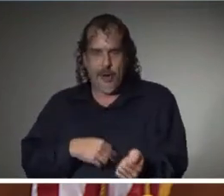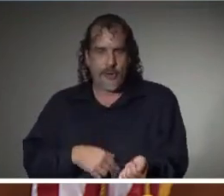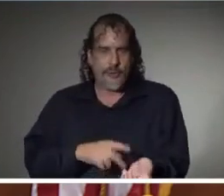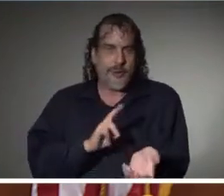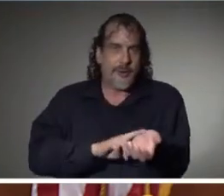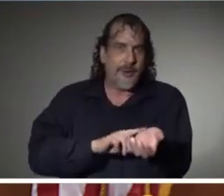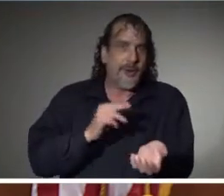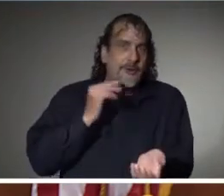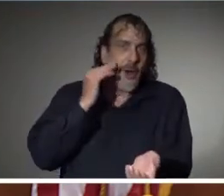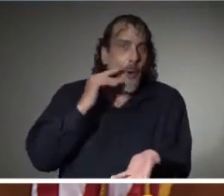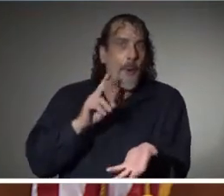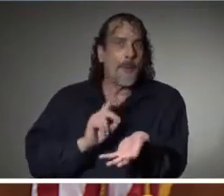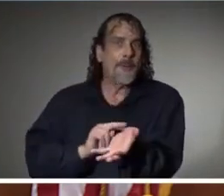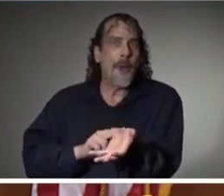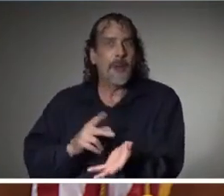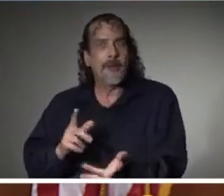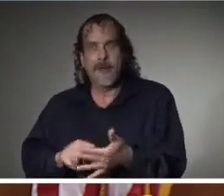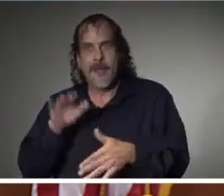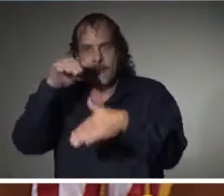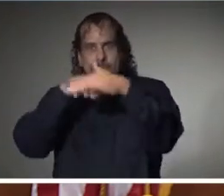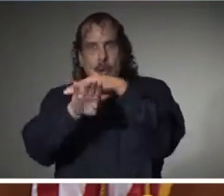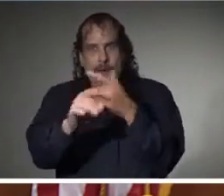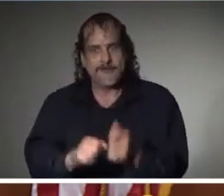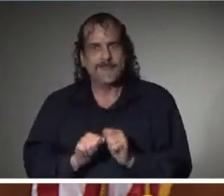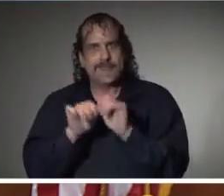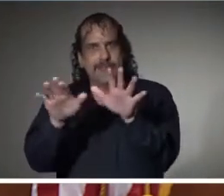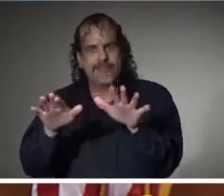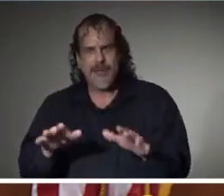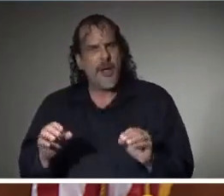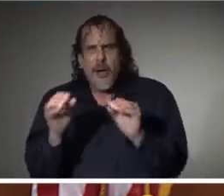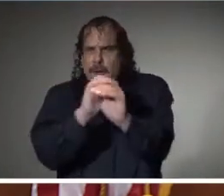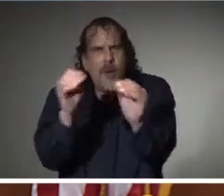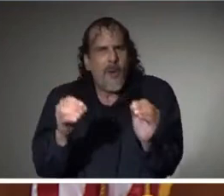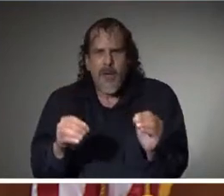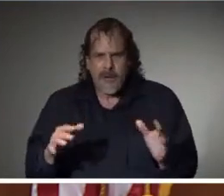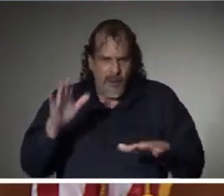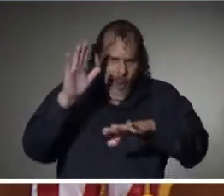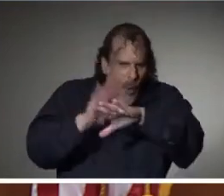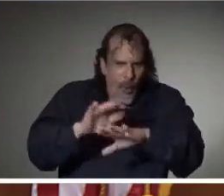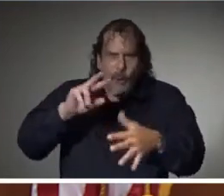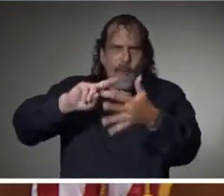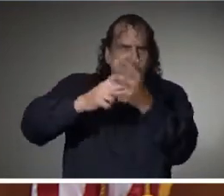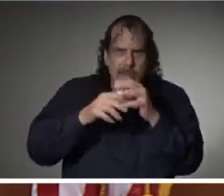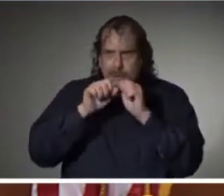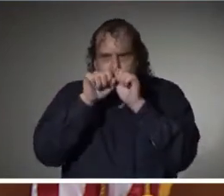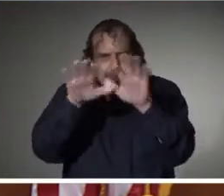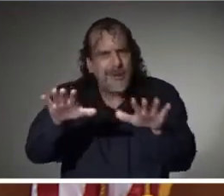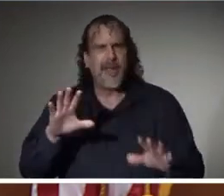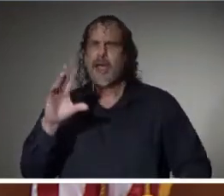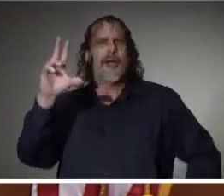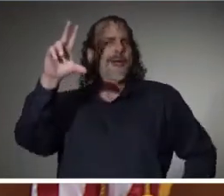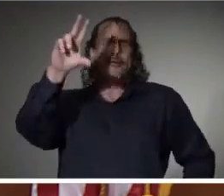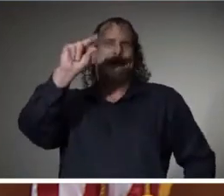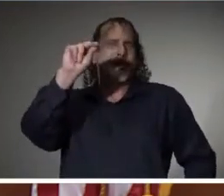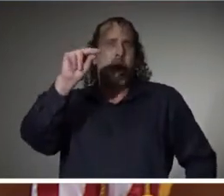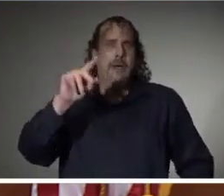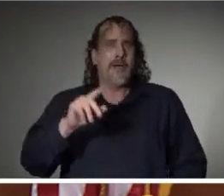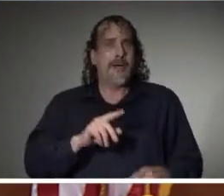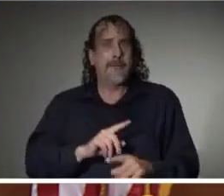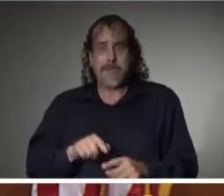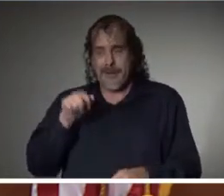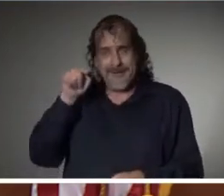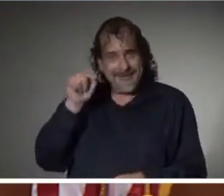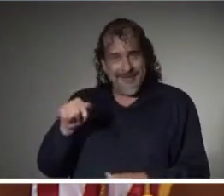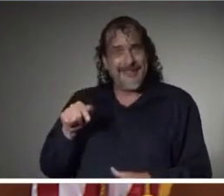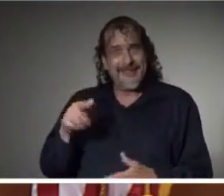facility, and they take it into the facility. A lot of times, it's not intentional. No one is necessarily doing this on purpose, but it's just the natural